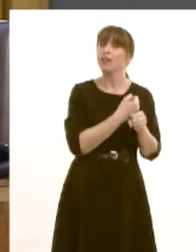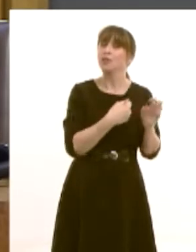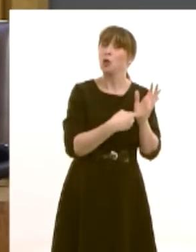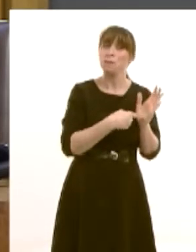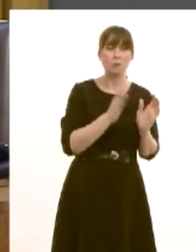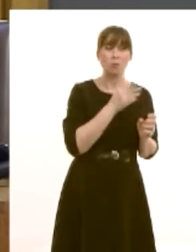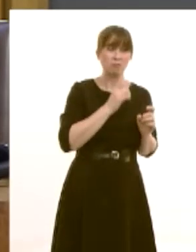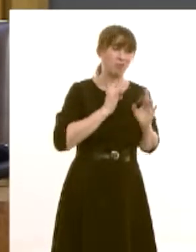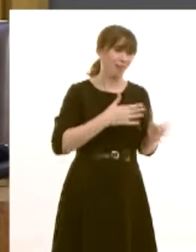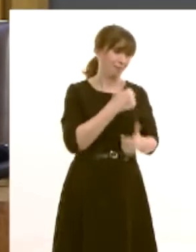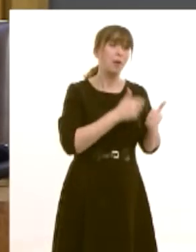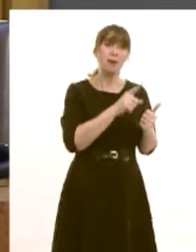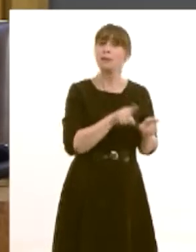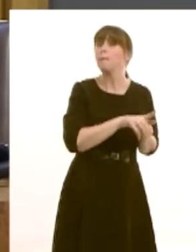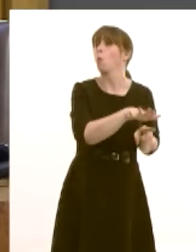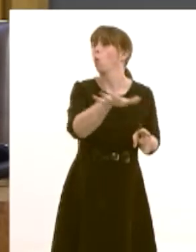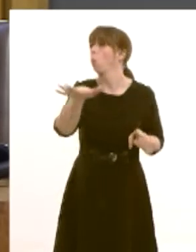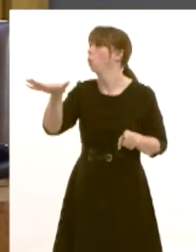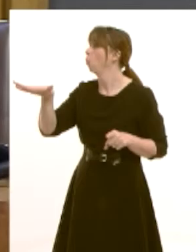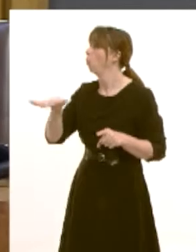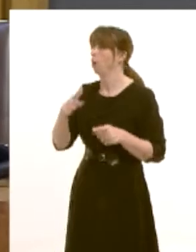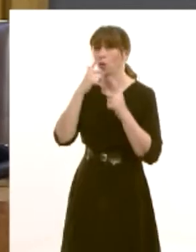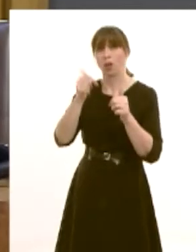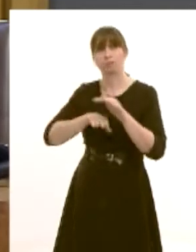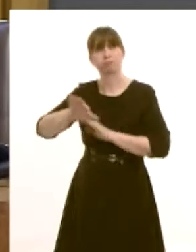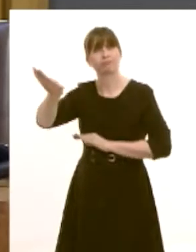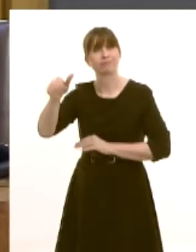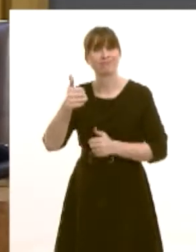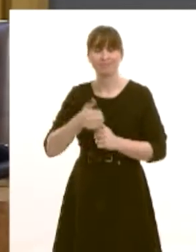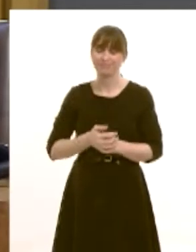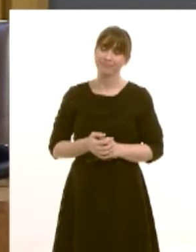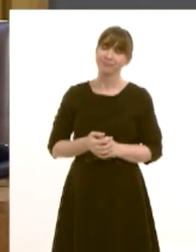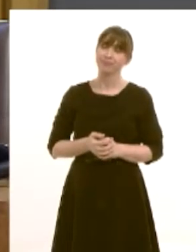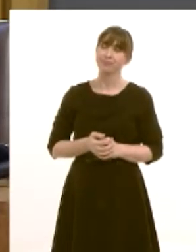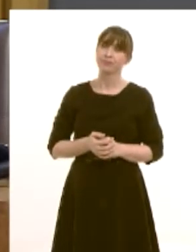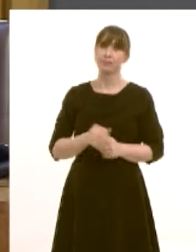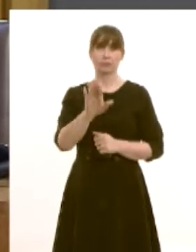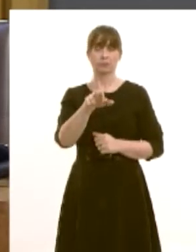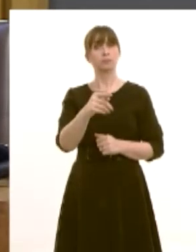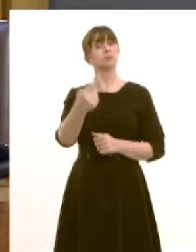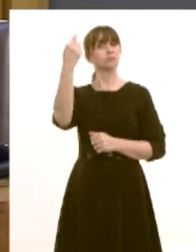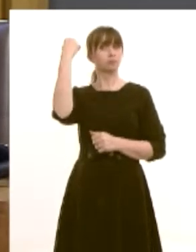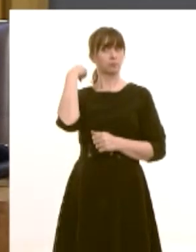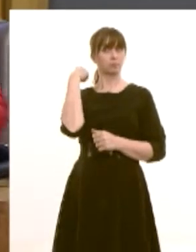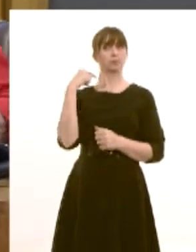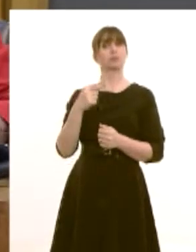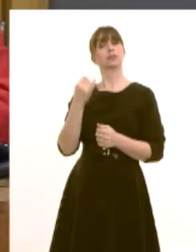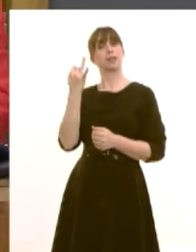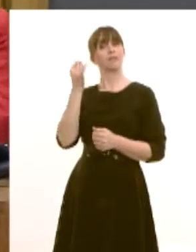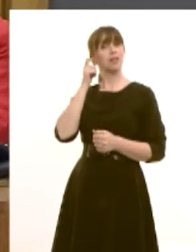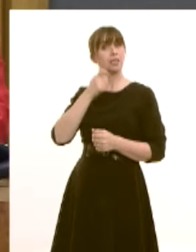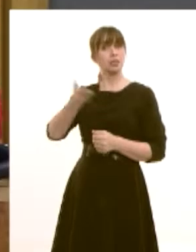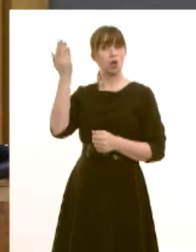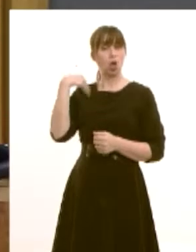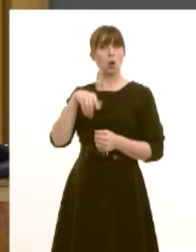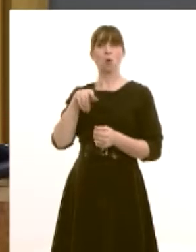thomas but i do wish all of you well first minister um when you were elected as labour leader seven years